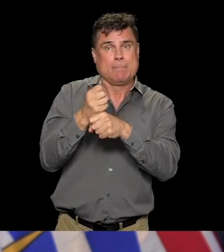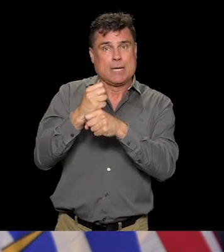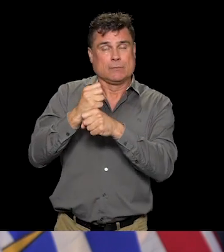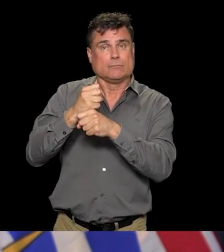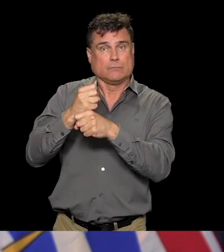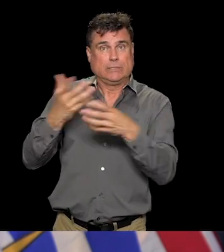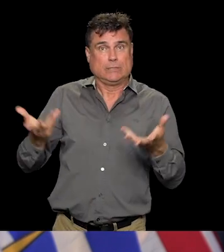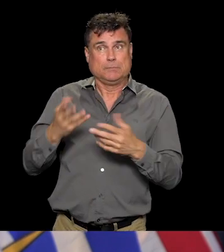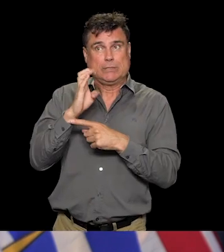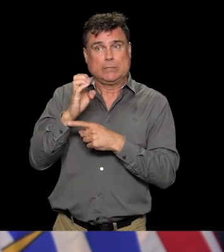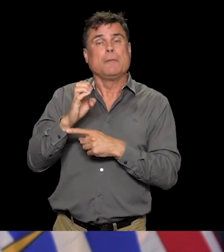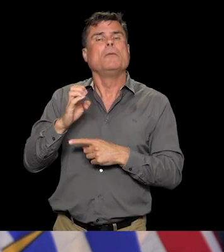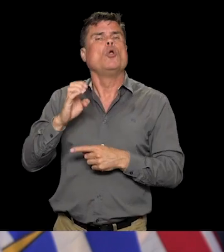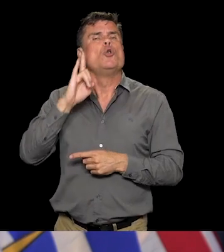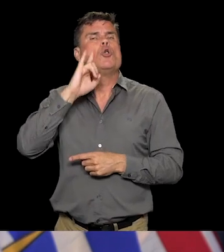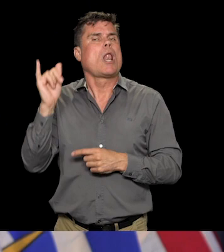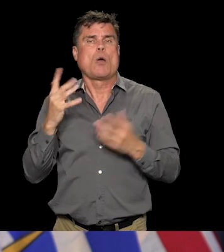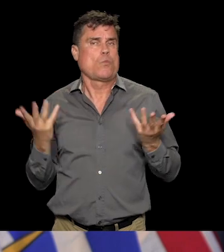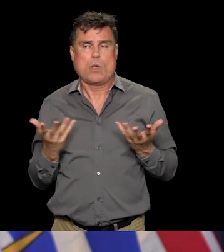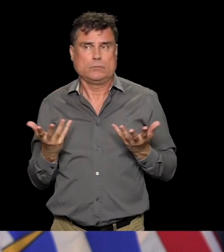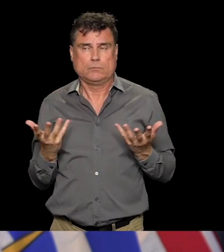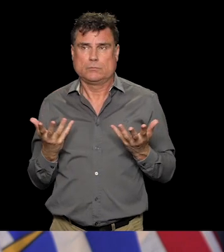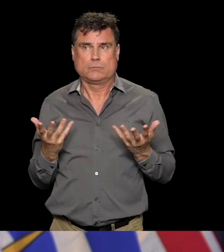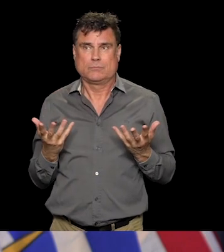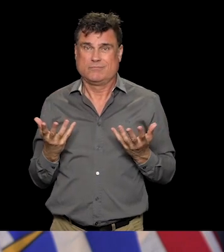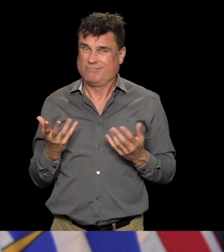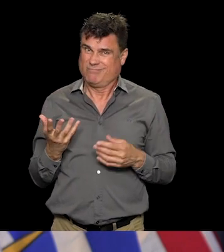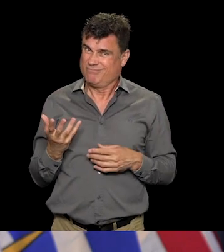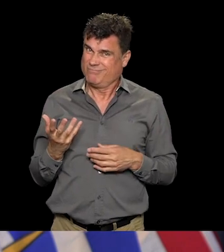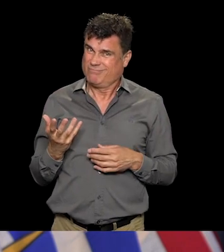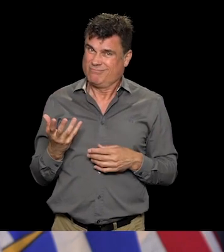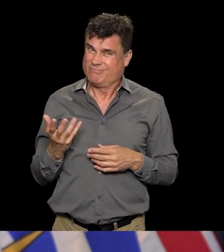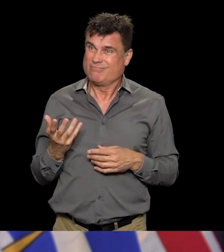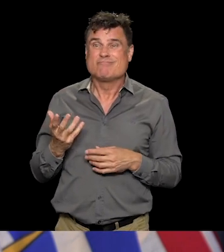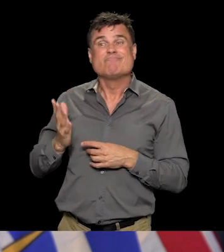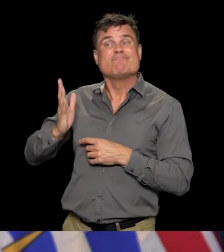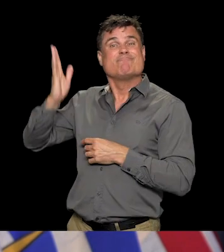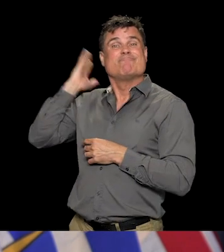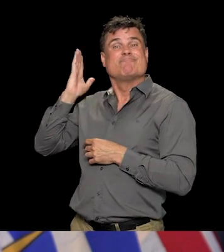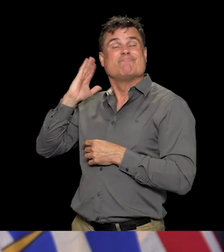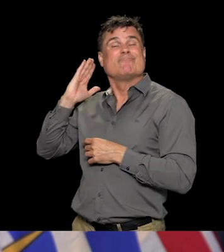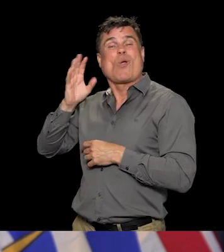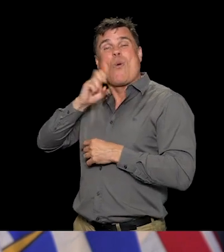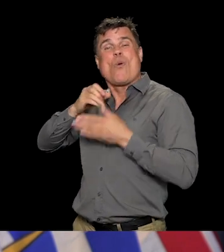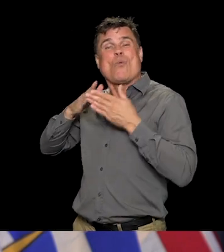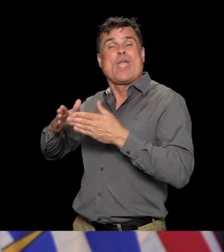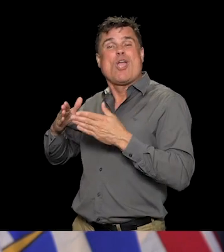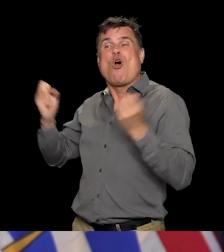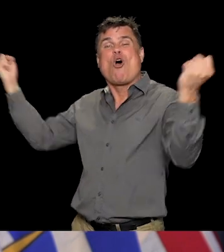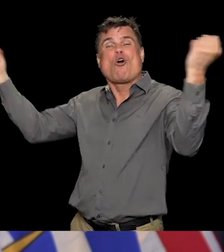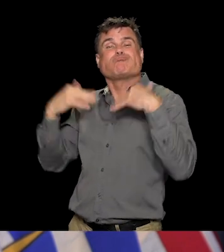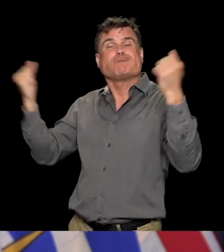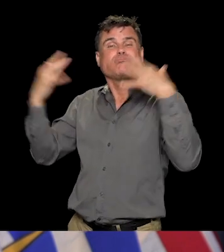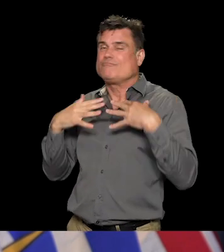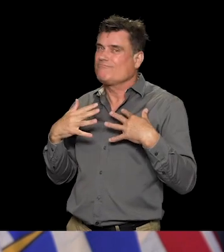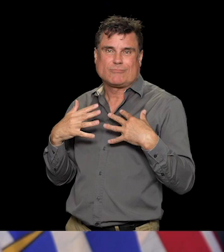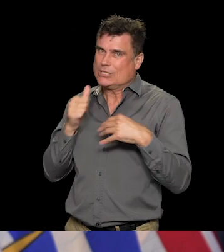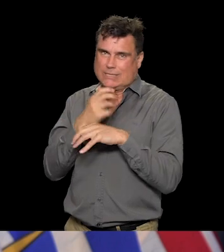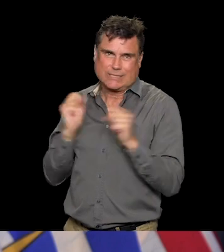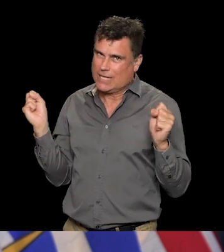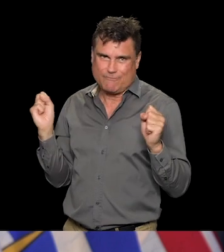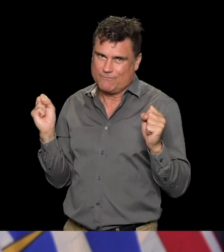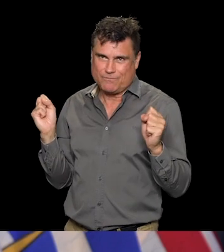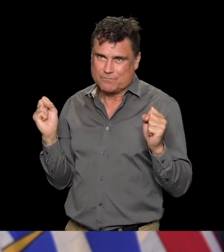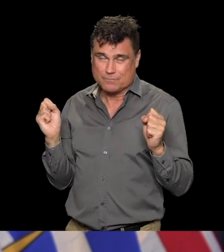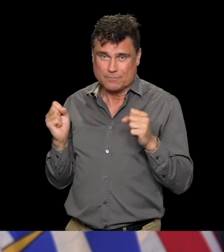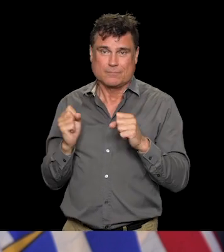criteria that we have in place to protect people. And the other part, of course, of the film industry is there are restrictions that are law,